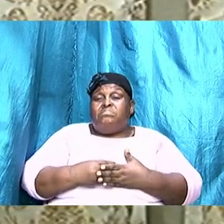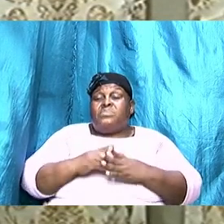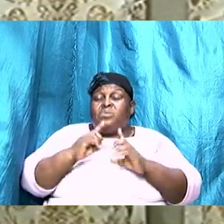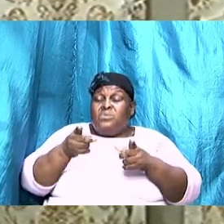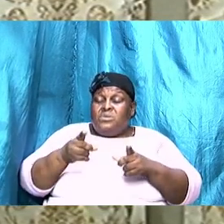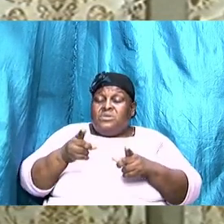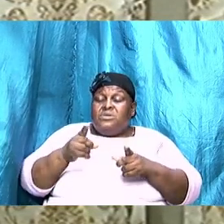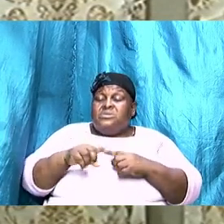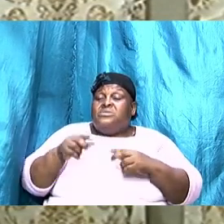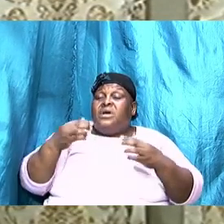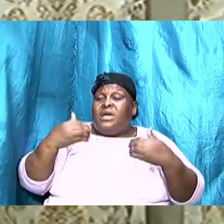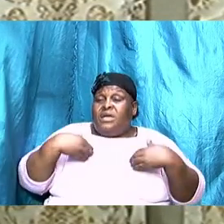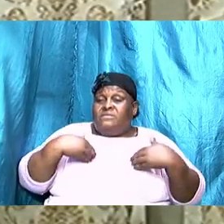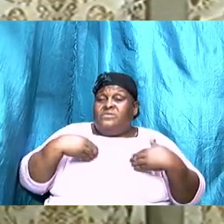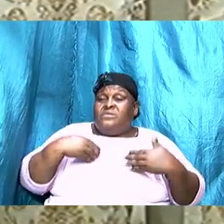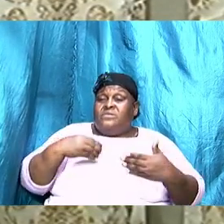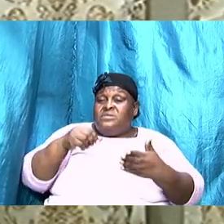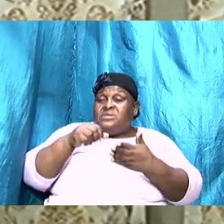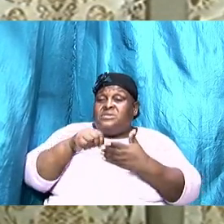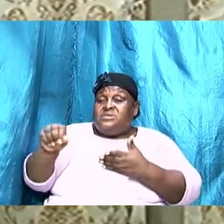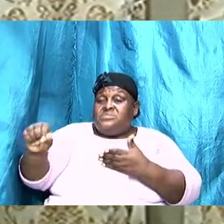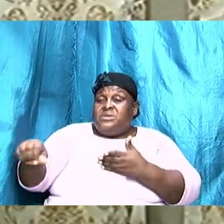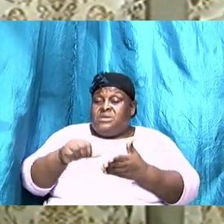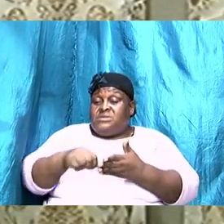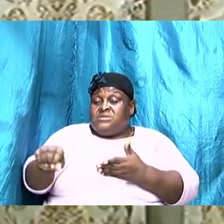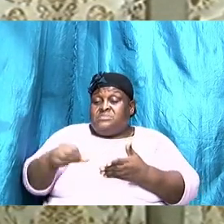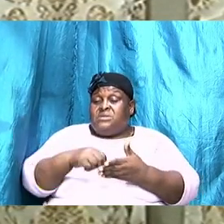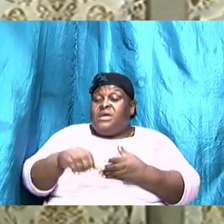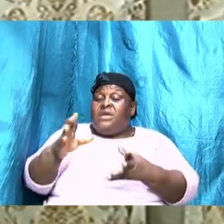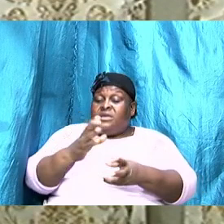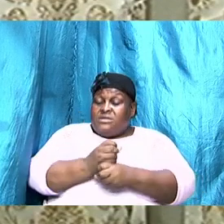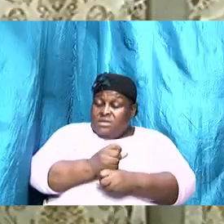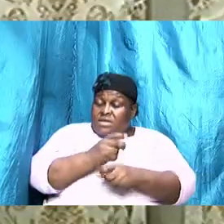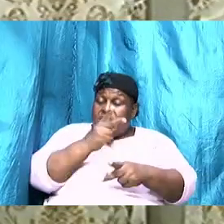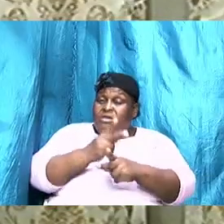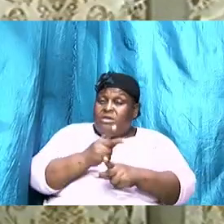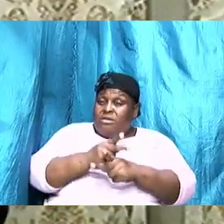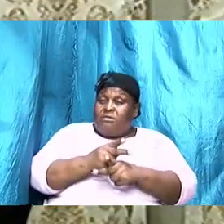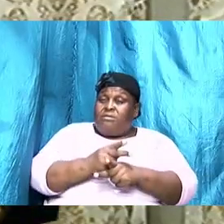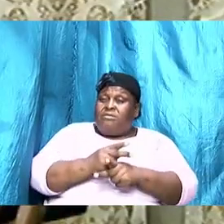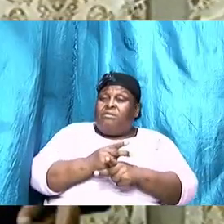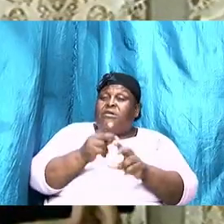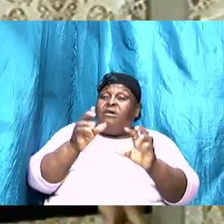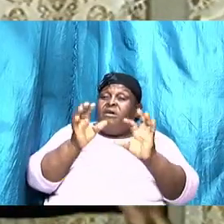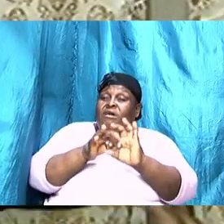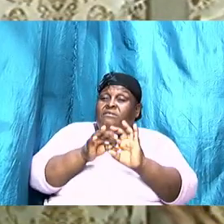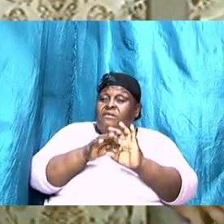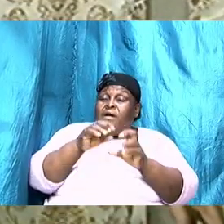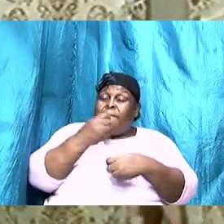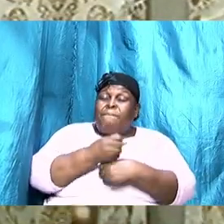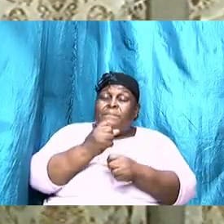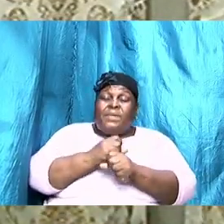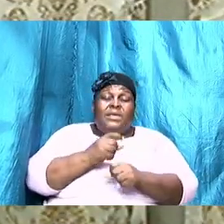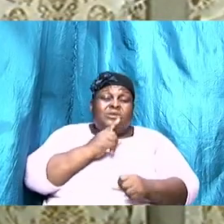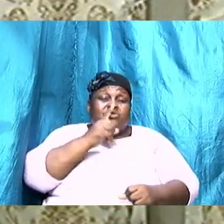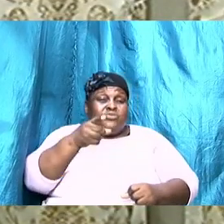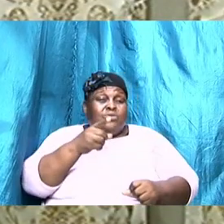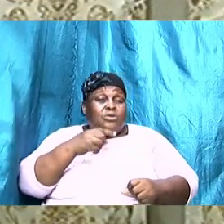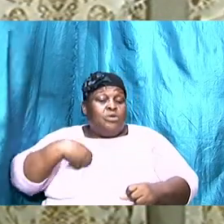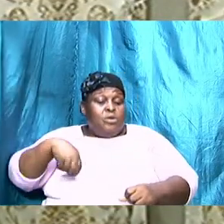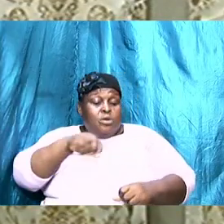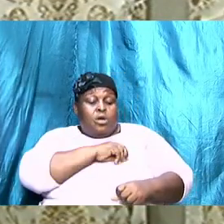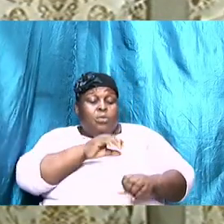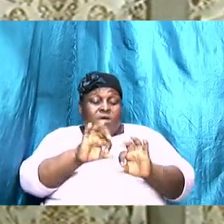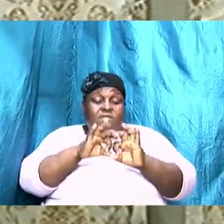spend and we are going to have to take care of and we are going to have to make sure that our family is